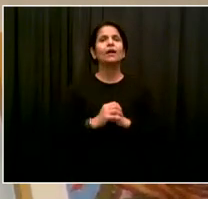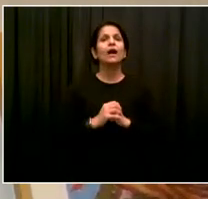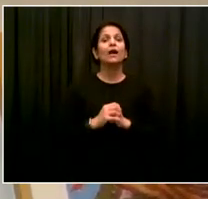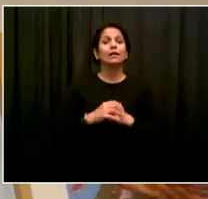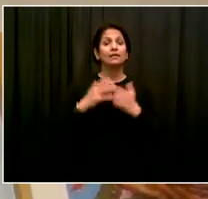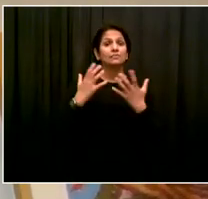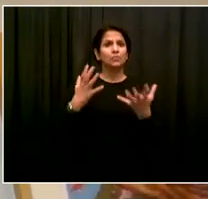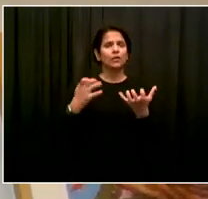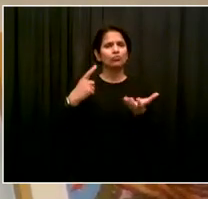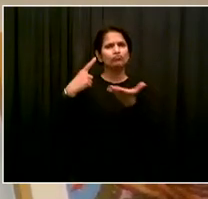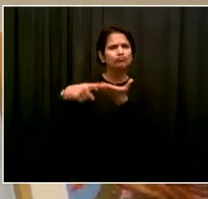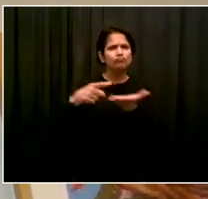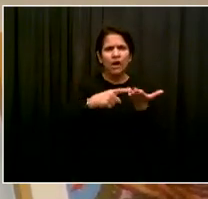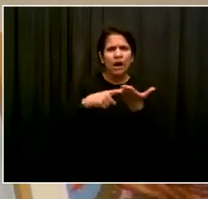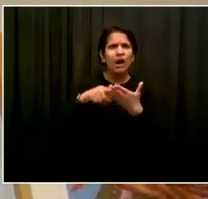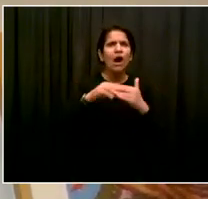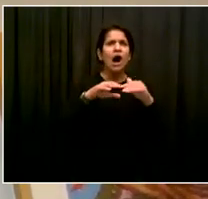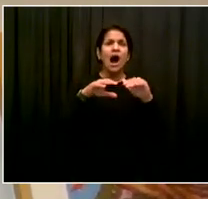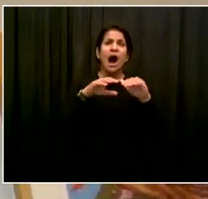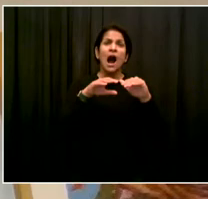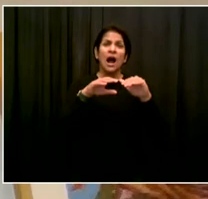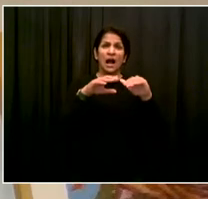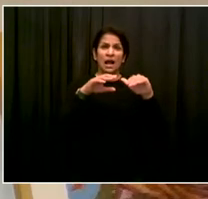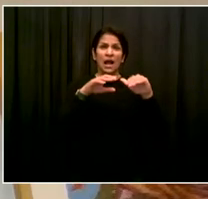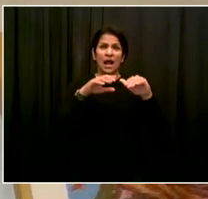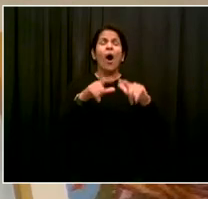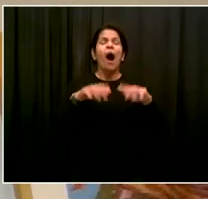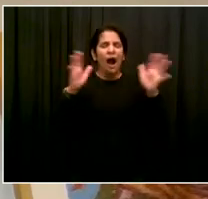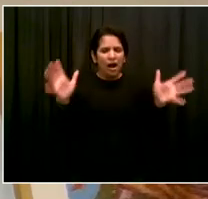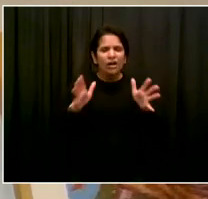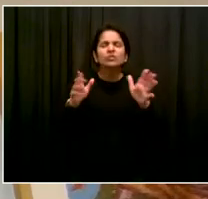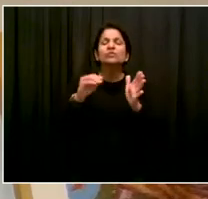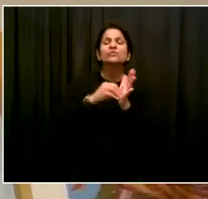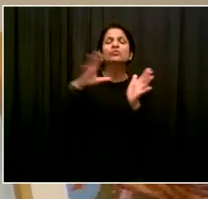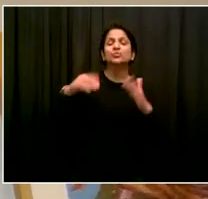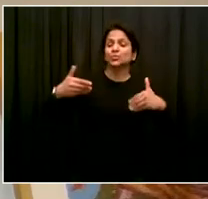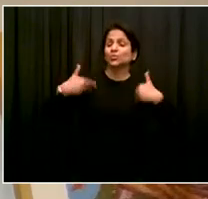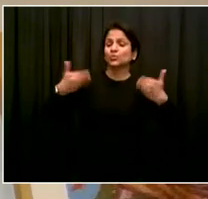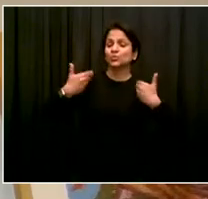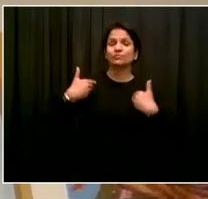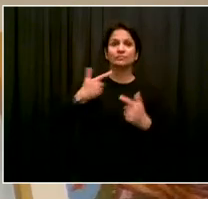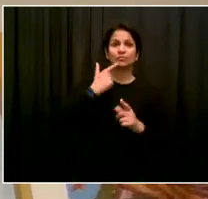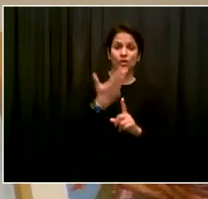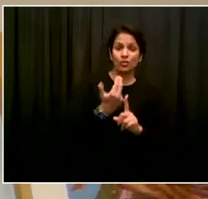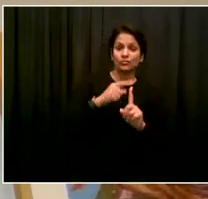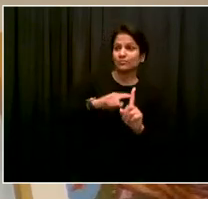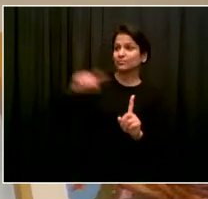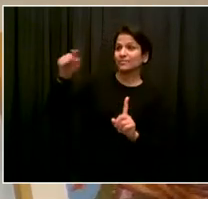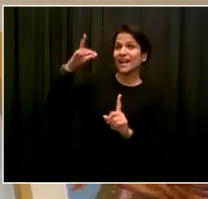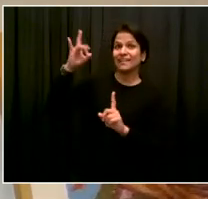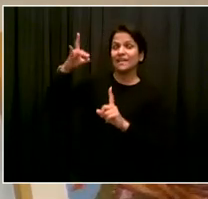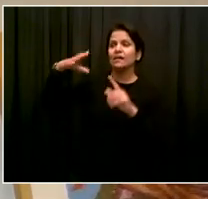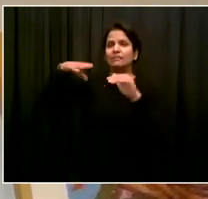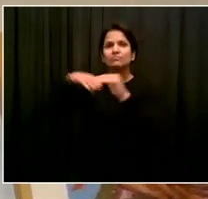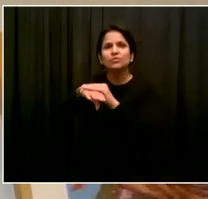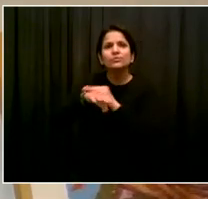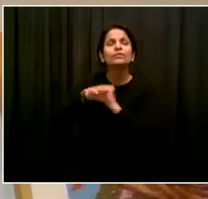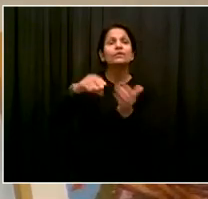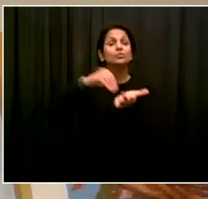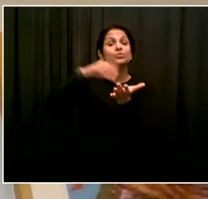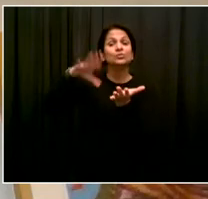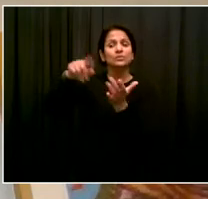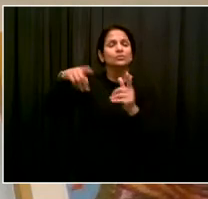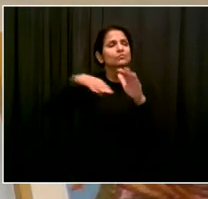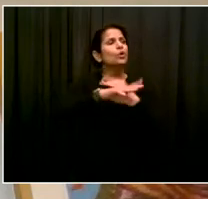question, we really want to make sure that our special education students, our District 75 students, get all of the supports and